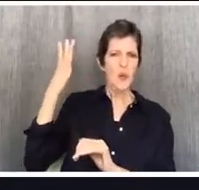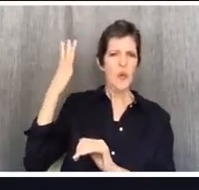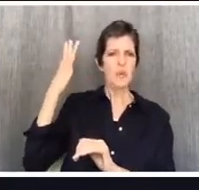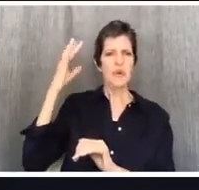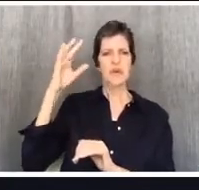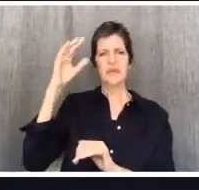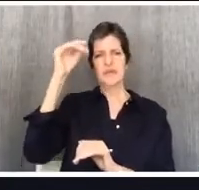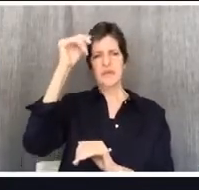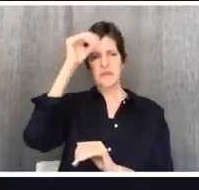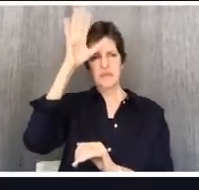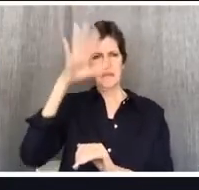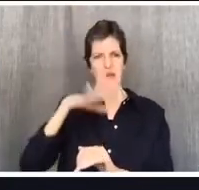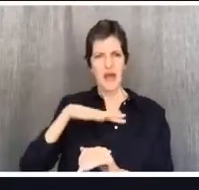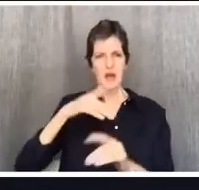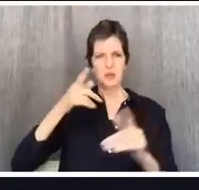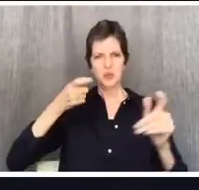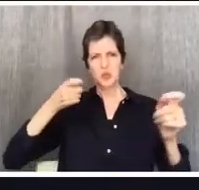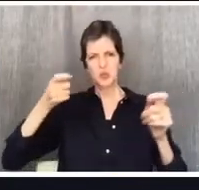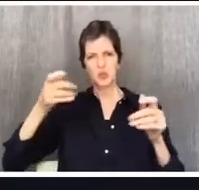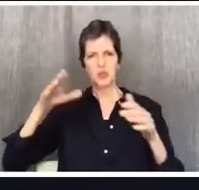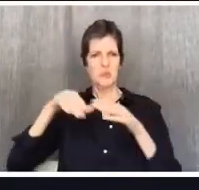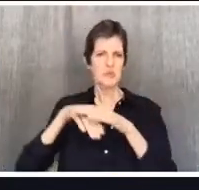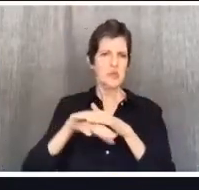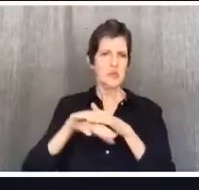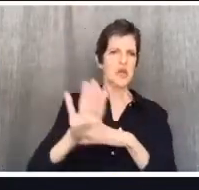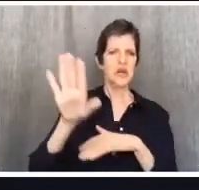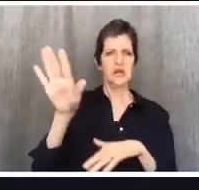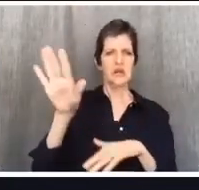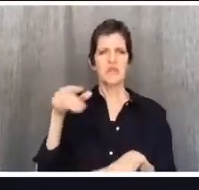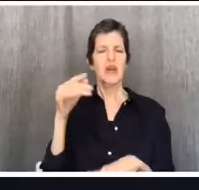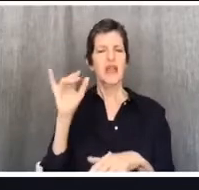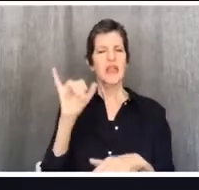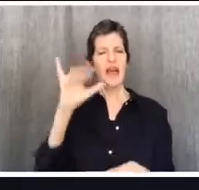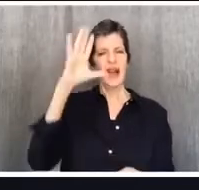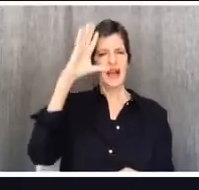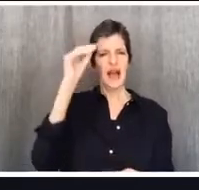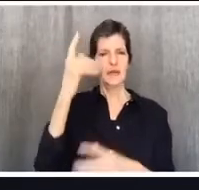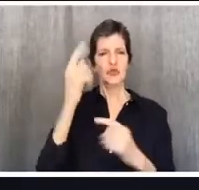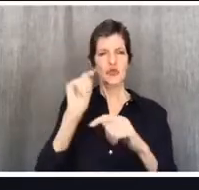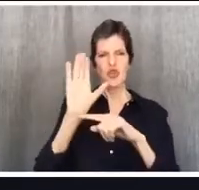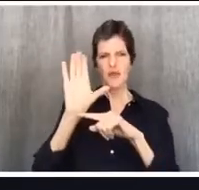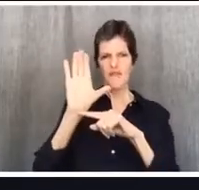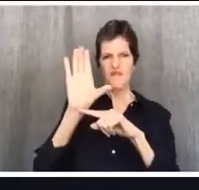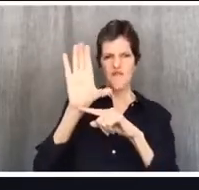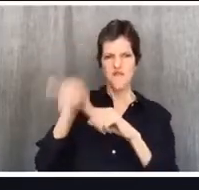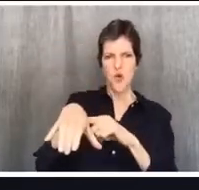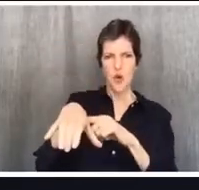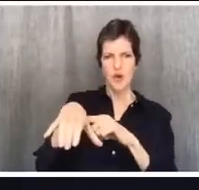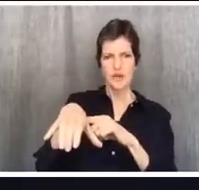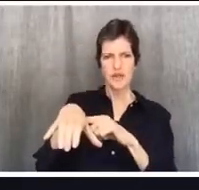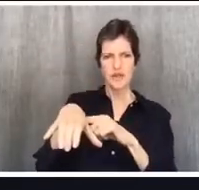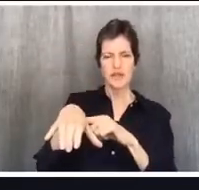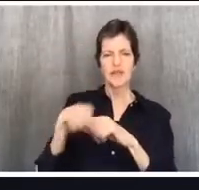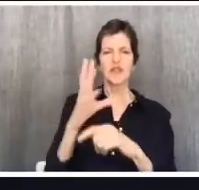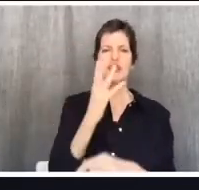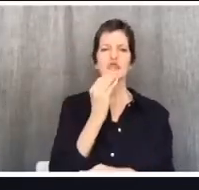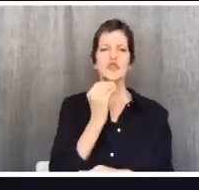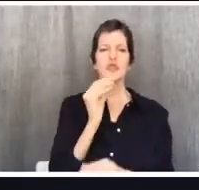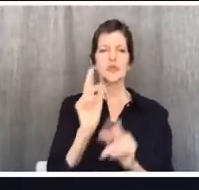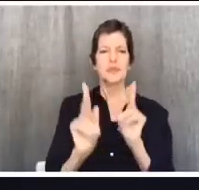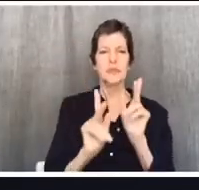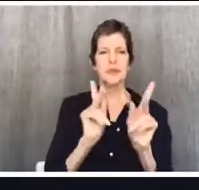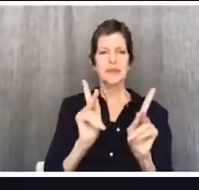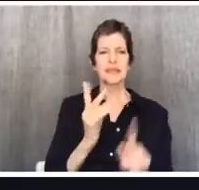He would roll through Jerusalem every now and then. And when he would, he would try and force Jews to eat meat sacrificed to idols. And sometimes